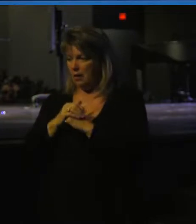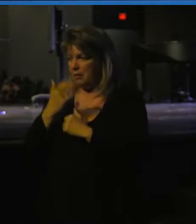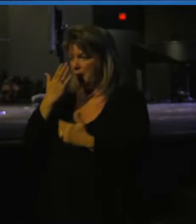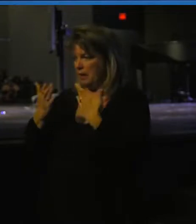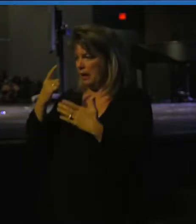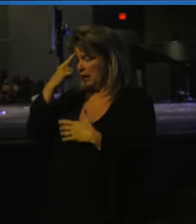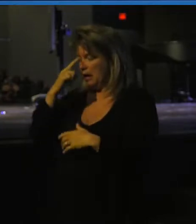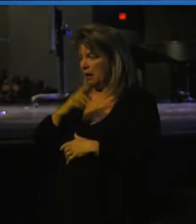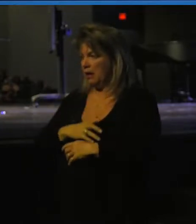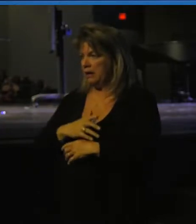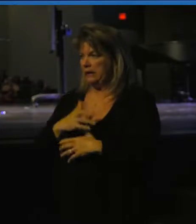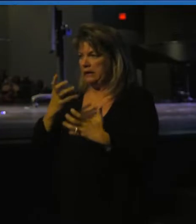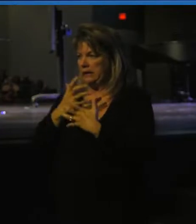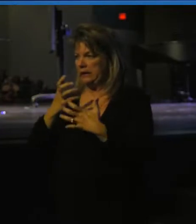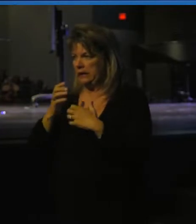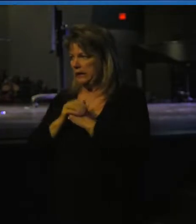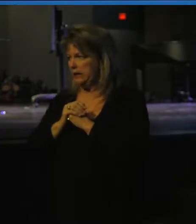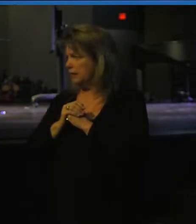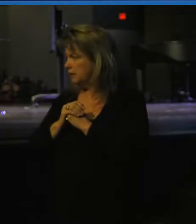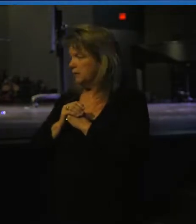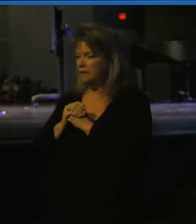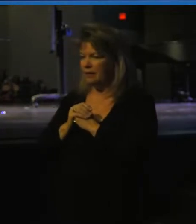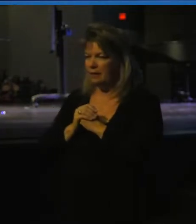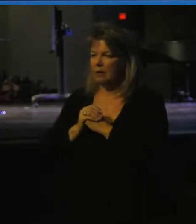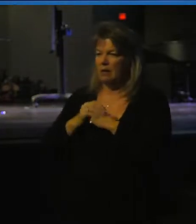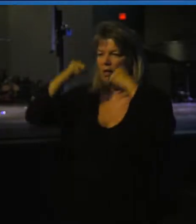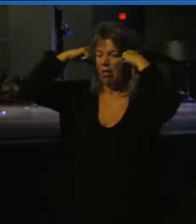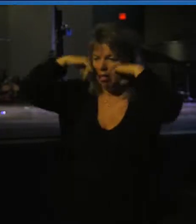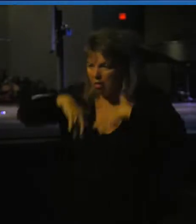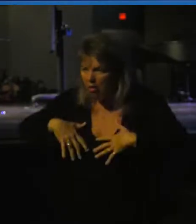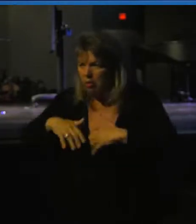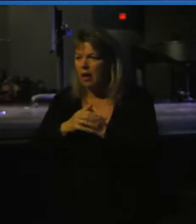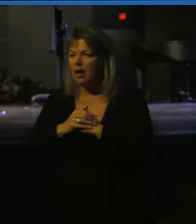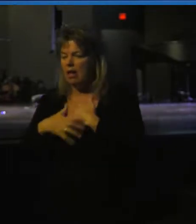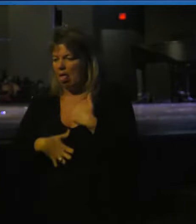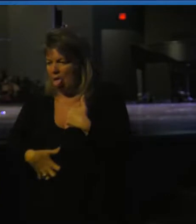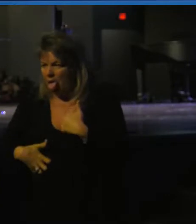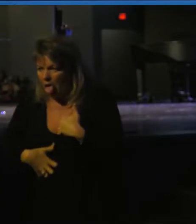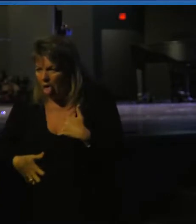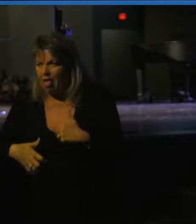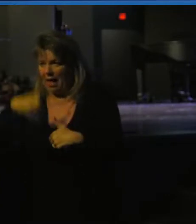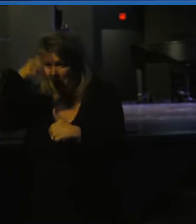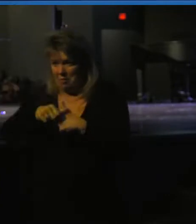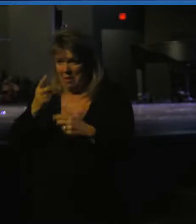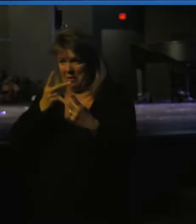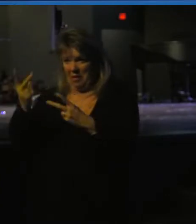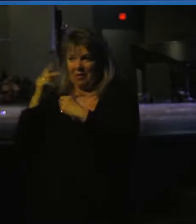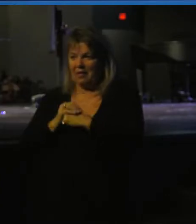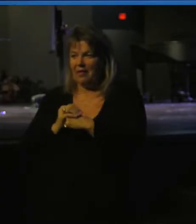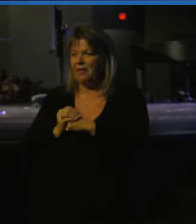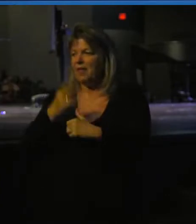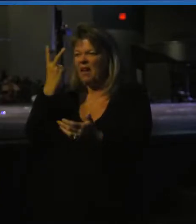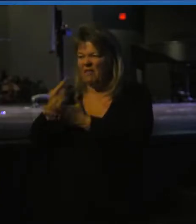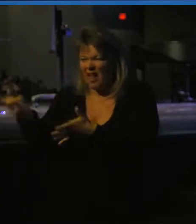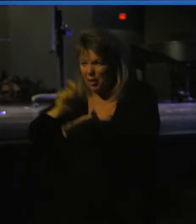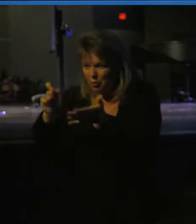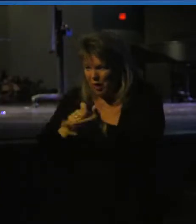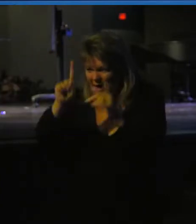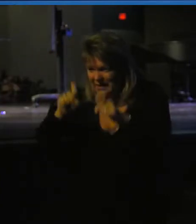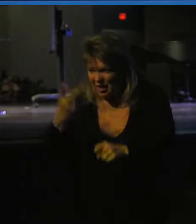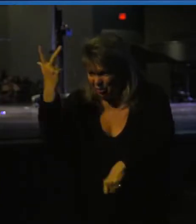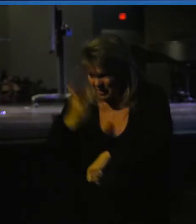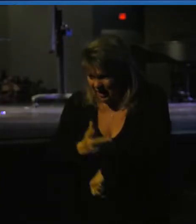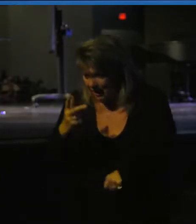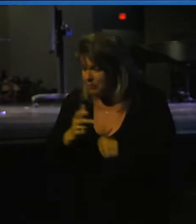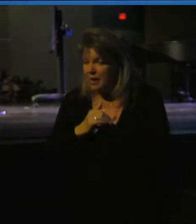be thinking, whew, anxiety, I'm starting to sweat, not a good test taker. I remember failing the driving test three times.